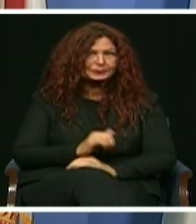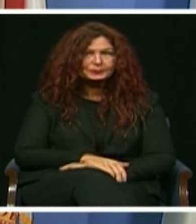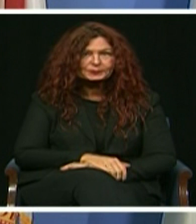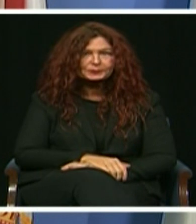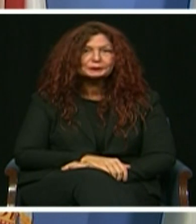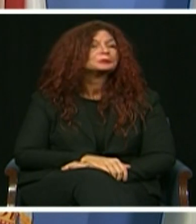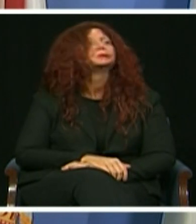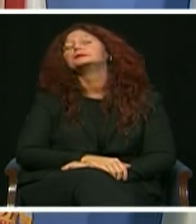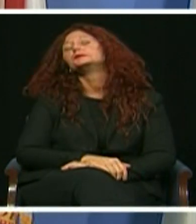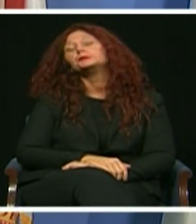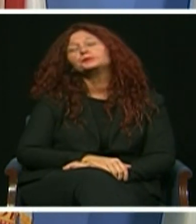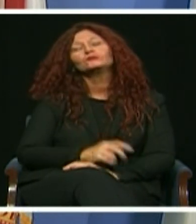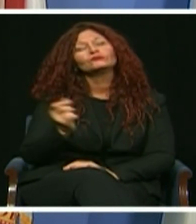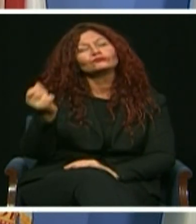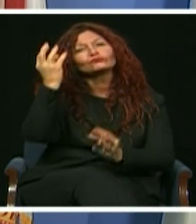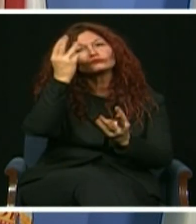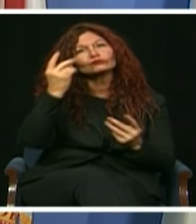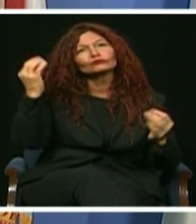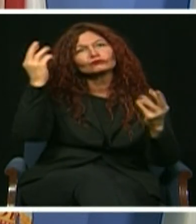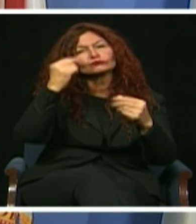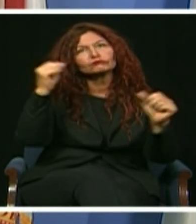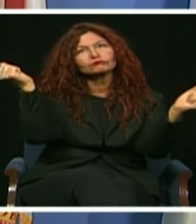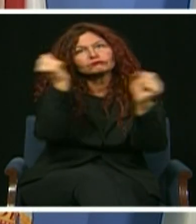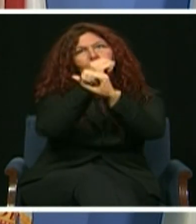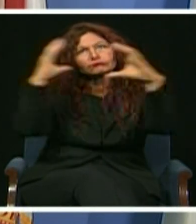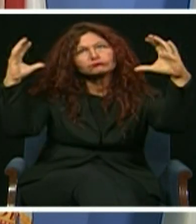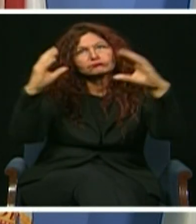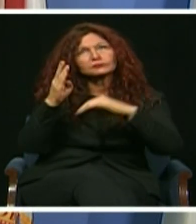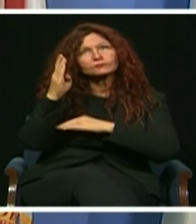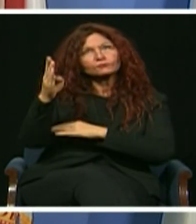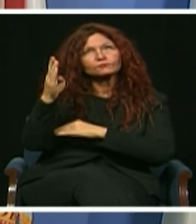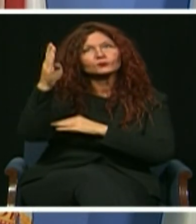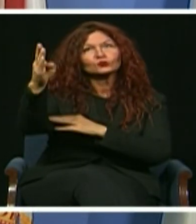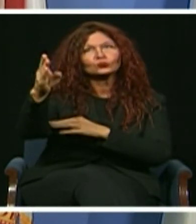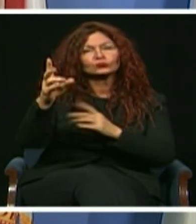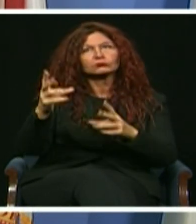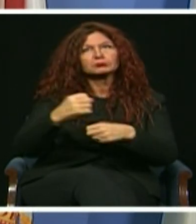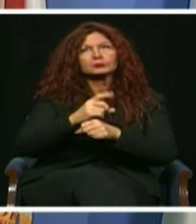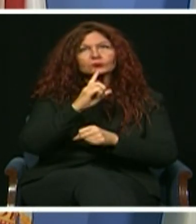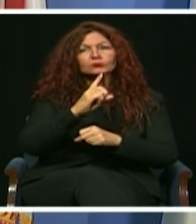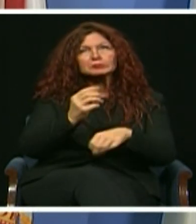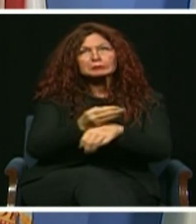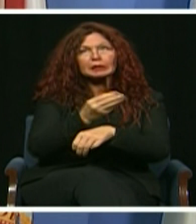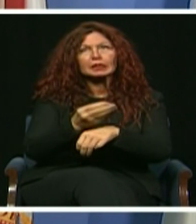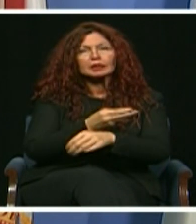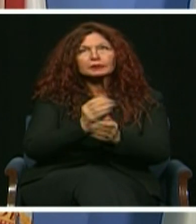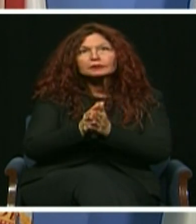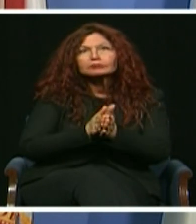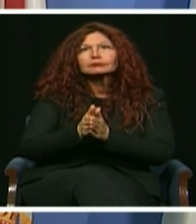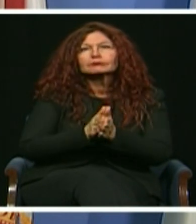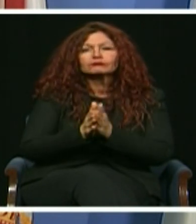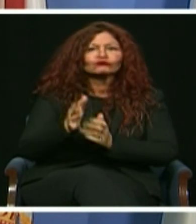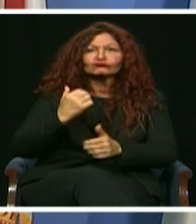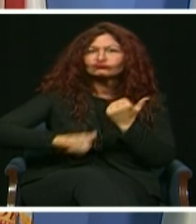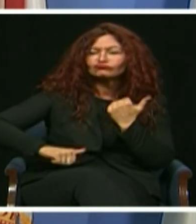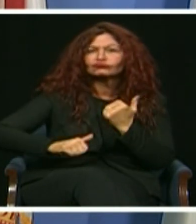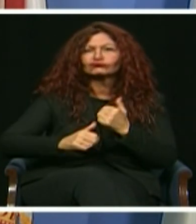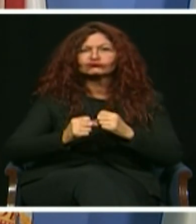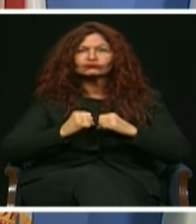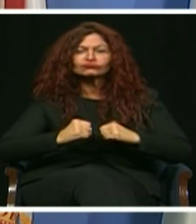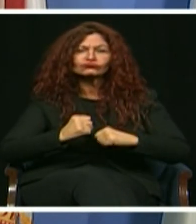As we look to the future, building a more resilient Miami-Dade means not just weathering this crisis, but